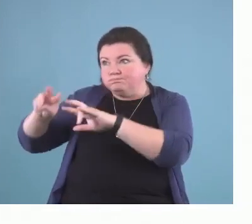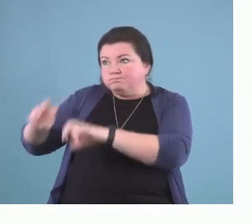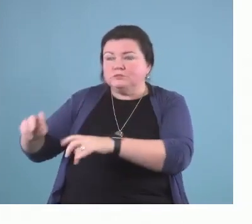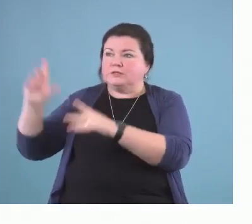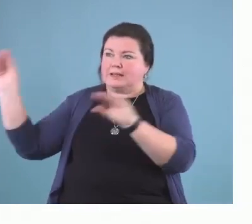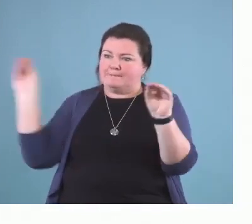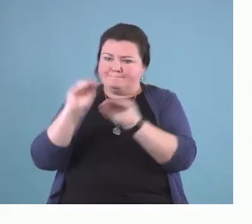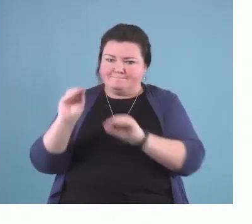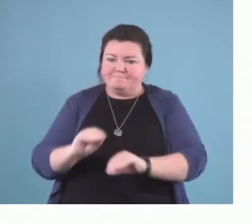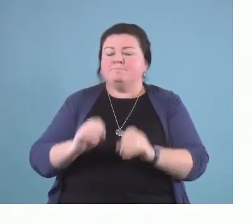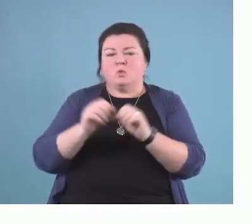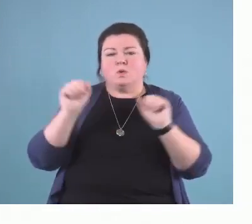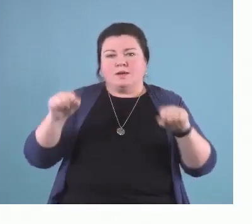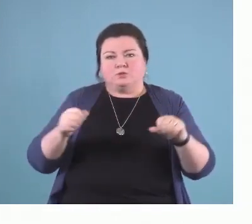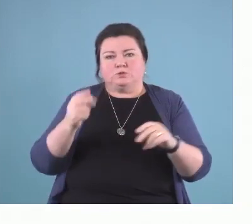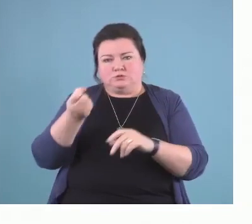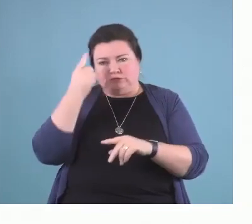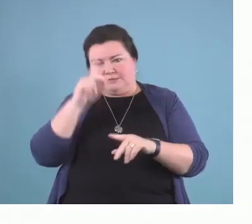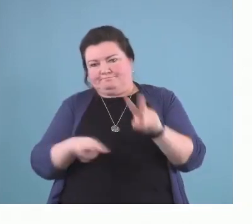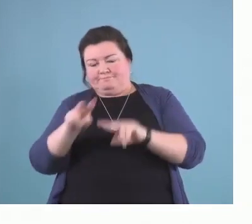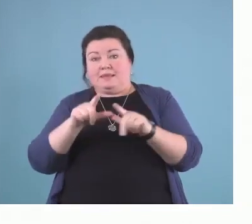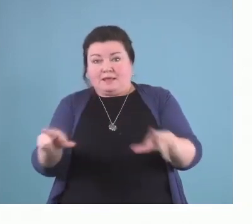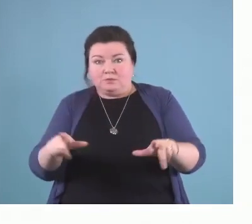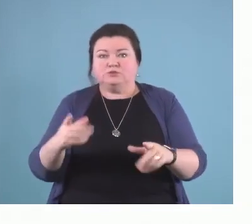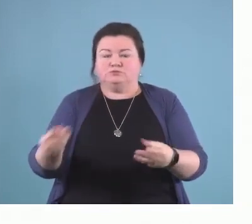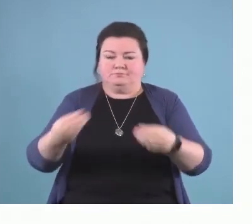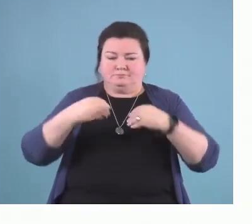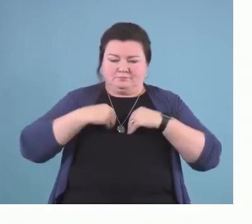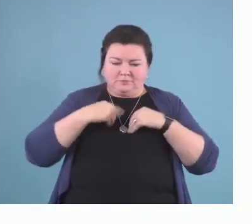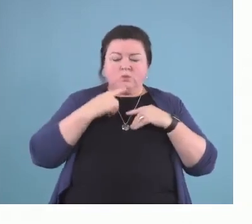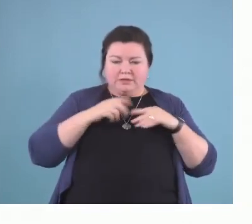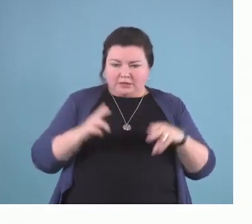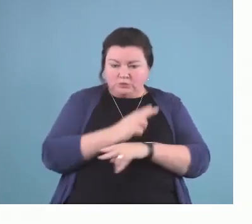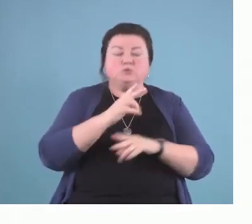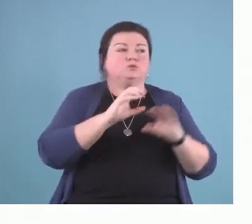understandable language, that clinicians can use, and that organizations can use.